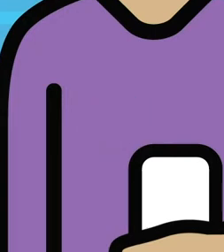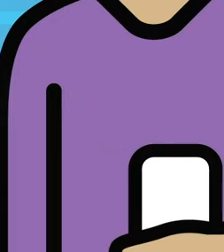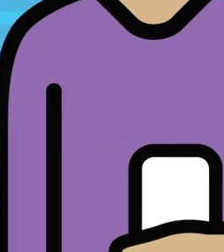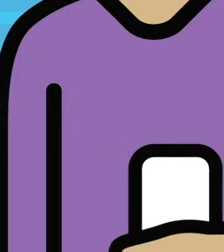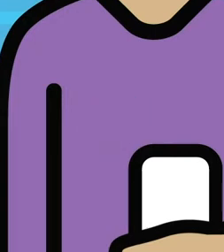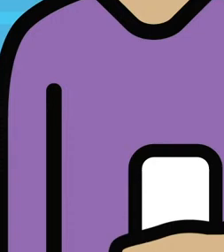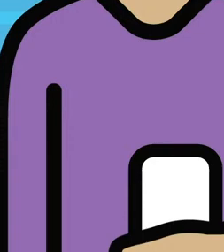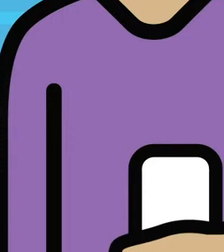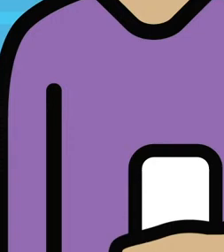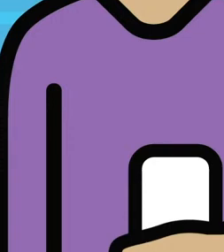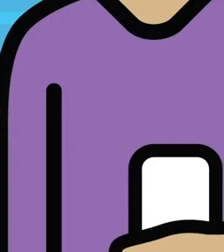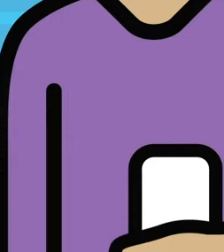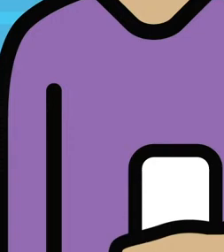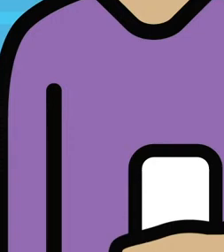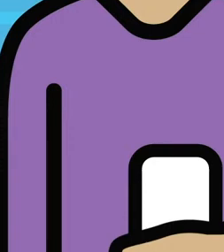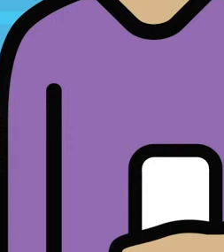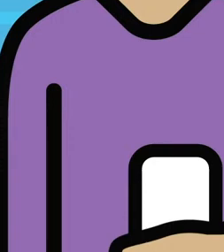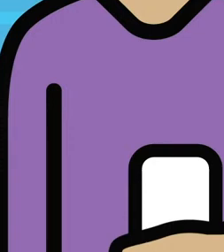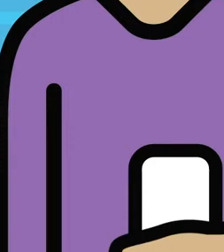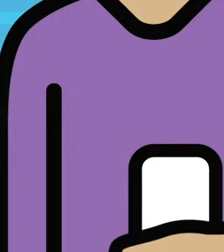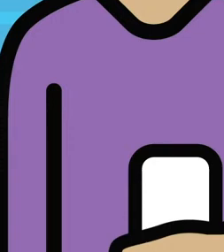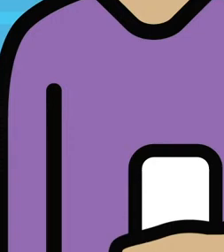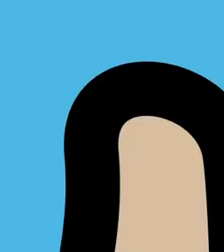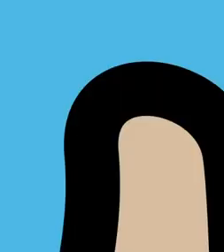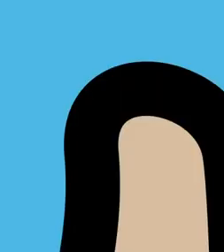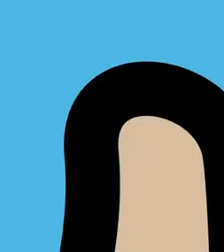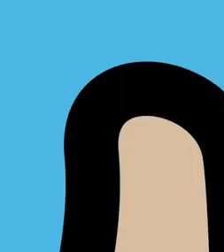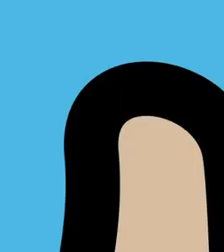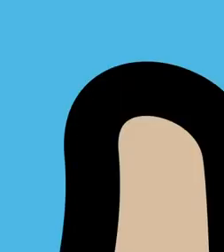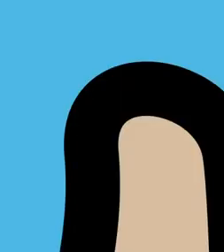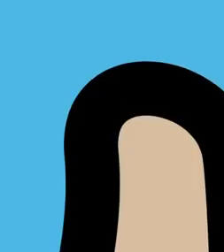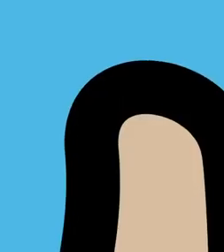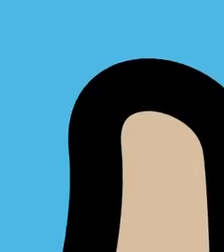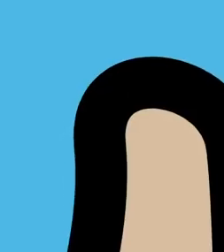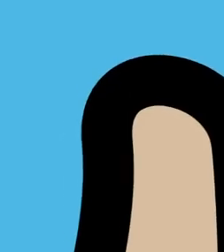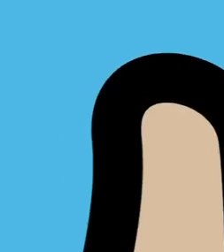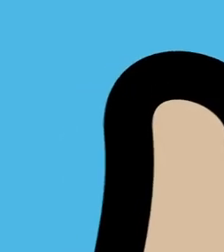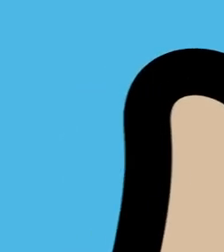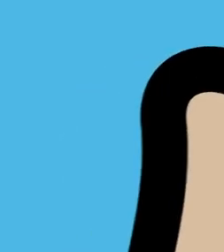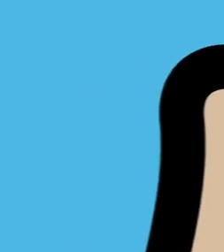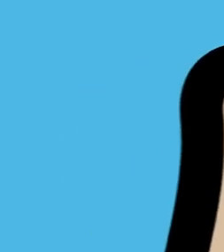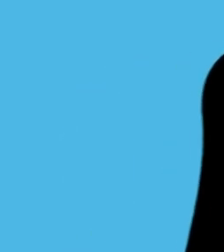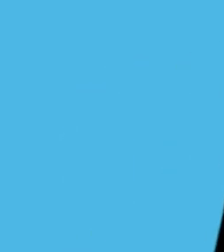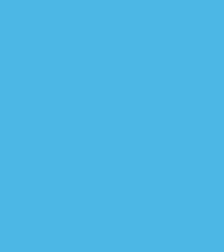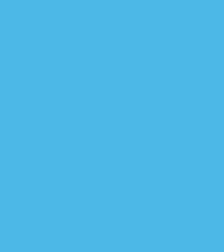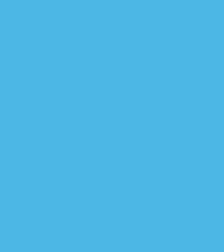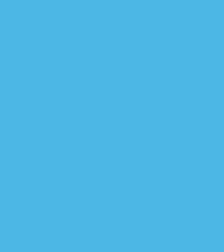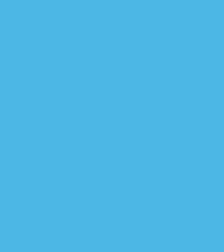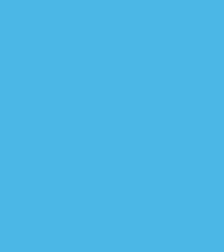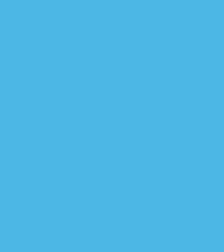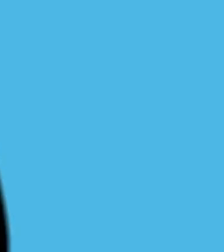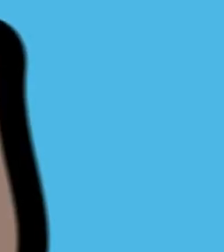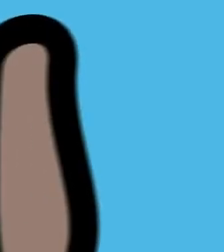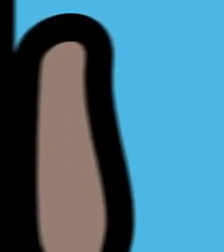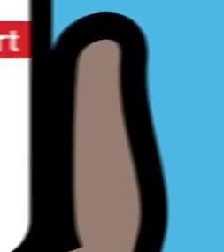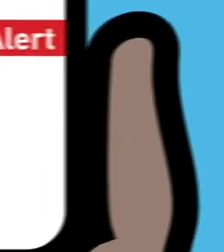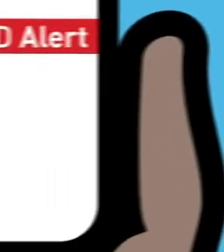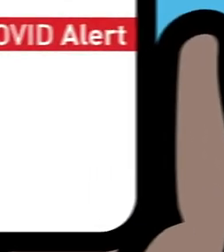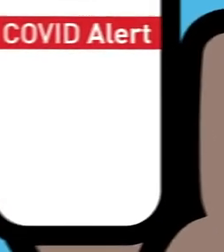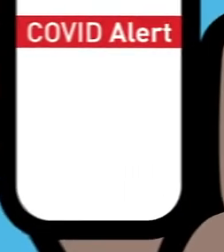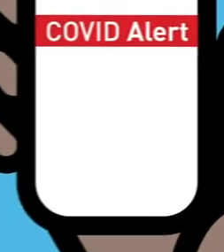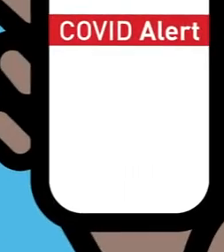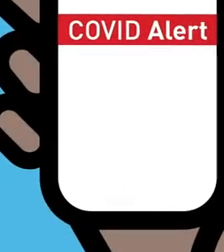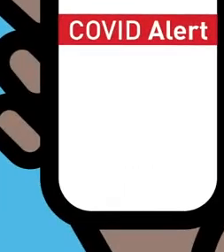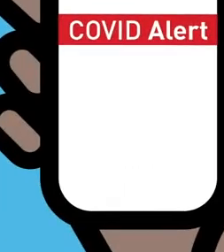with someone who has tested positive for COVID-19. The COVID Alert app creates a random code so that no one will know your name